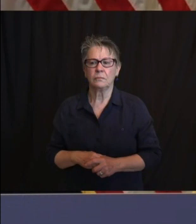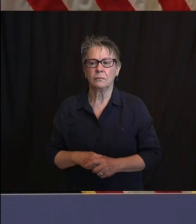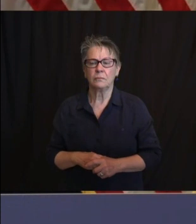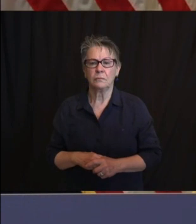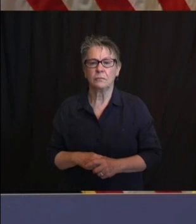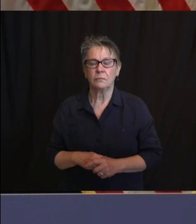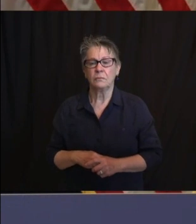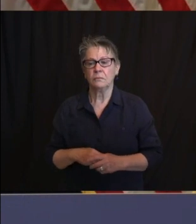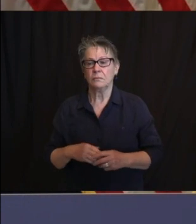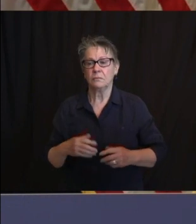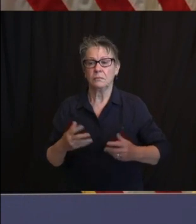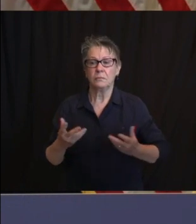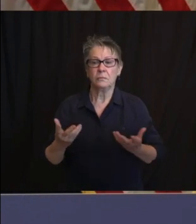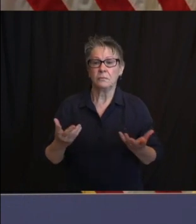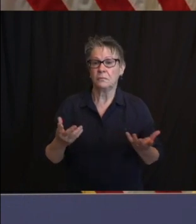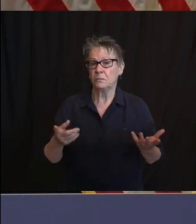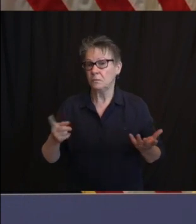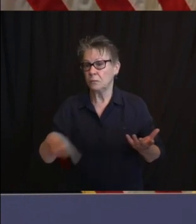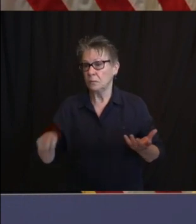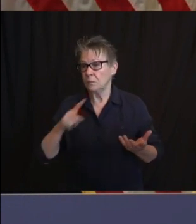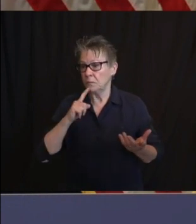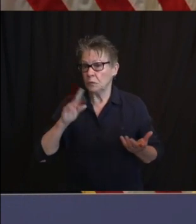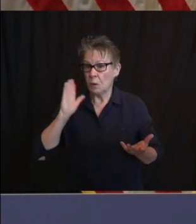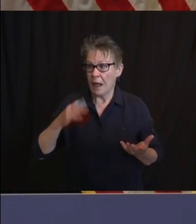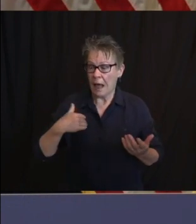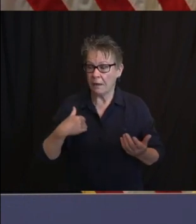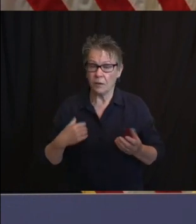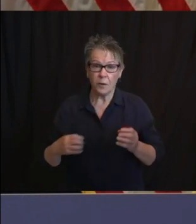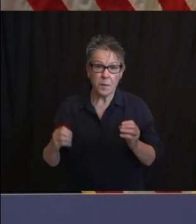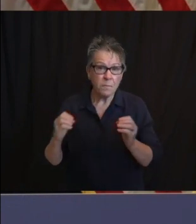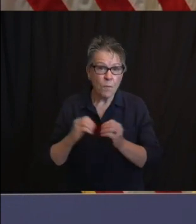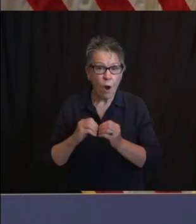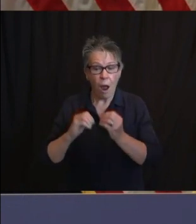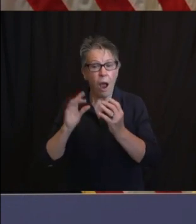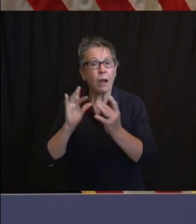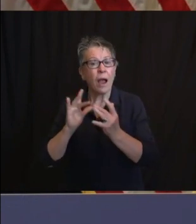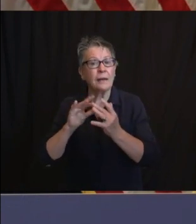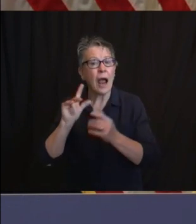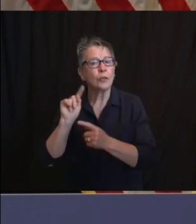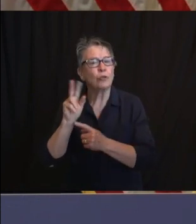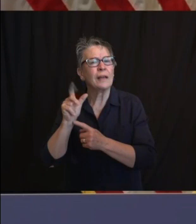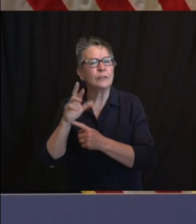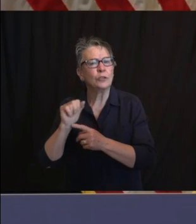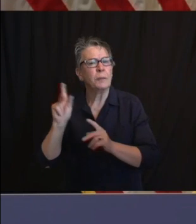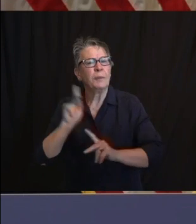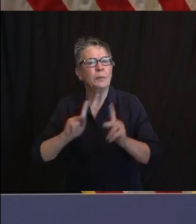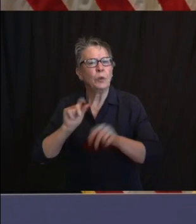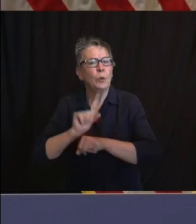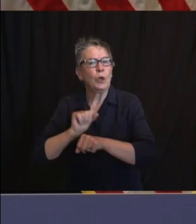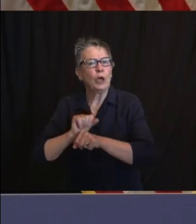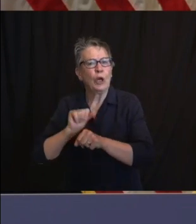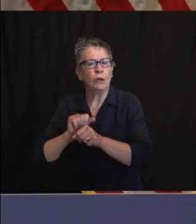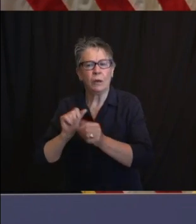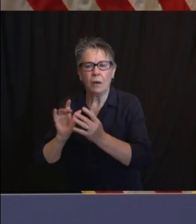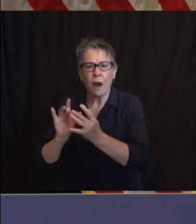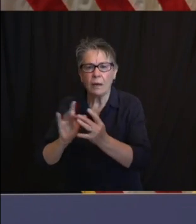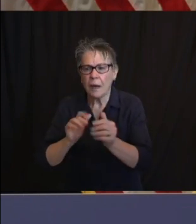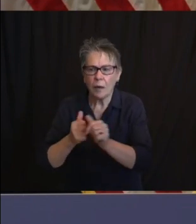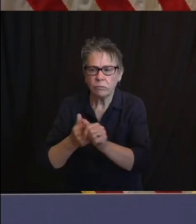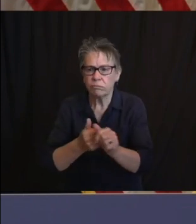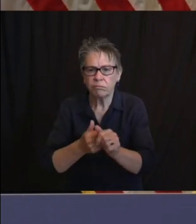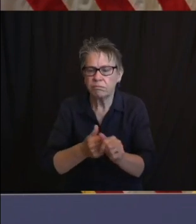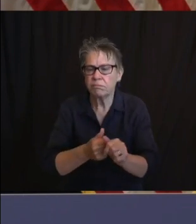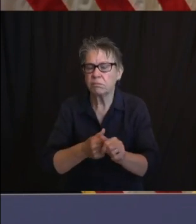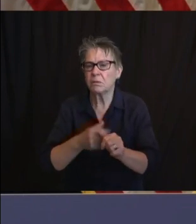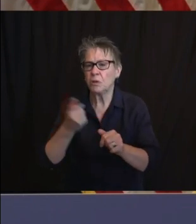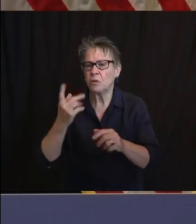give us even a conceptual idea, perhaps you and the commissioner who needs no introduction, could discuss what is going to, if